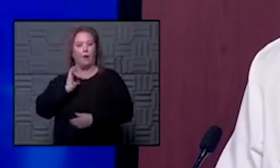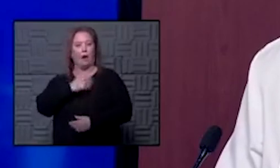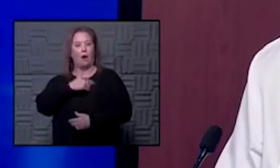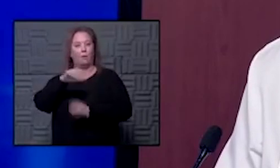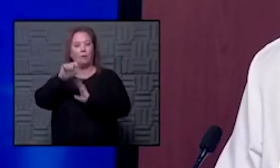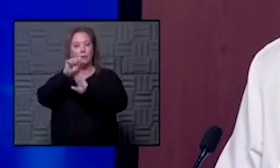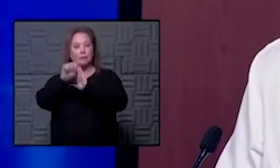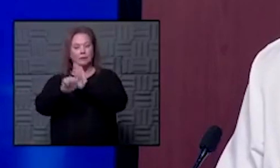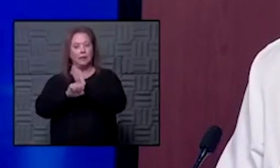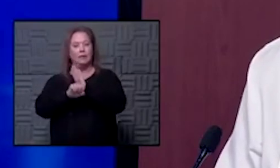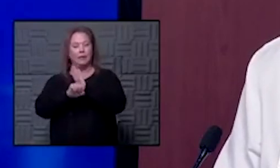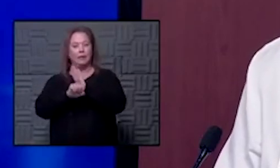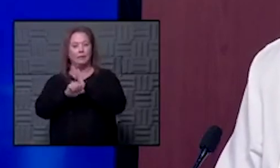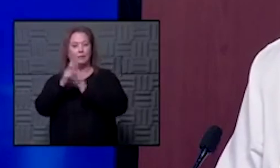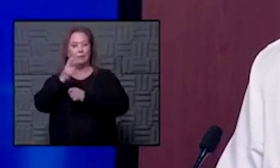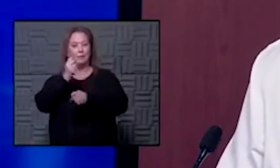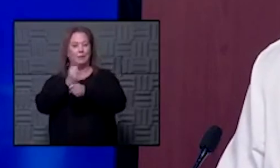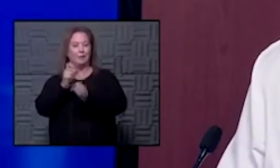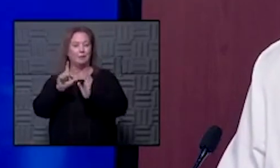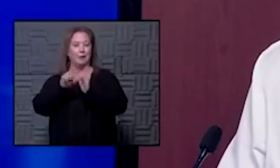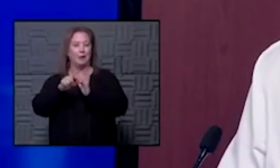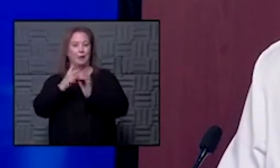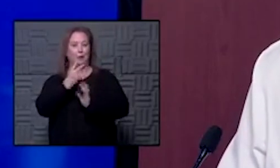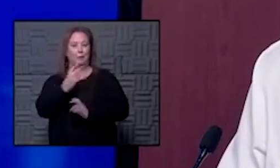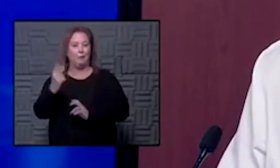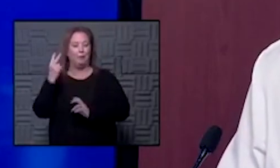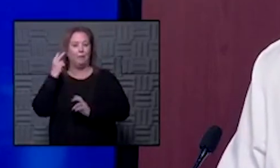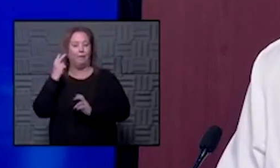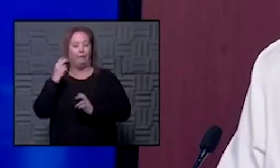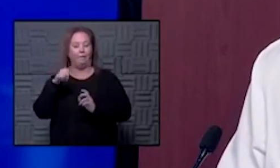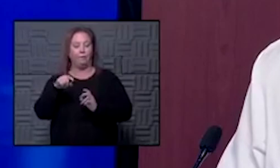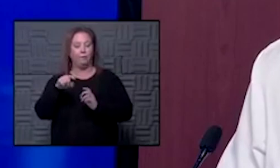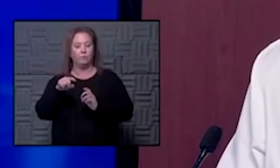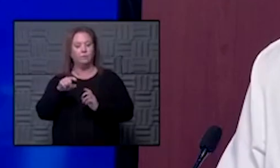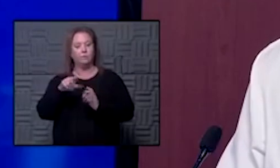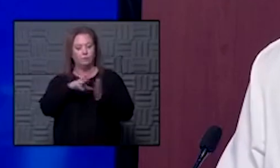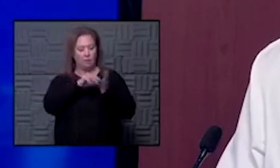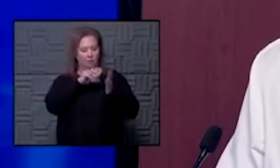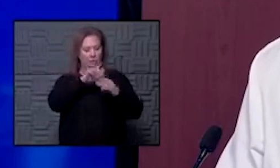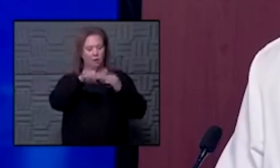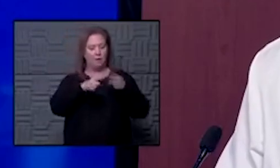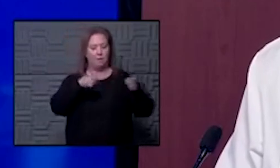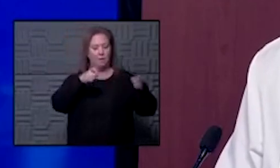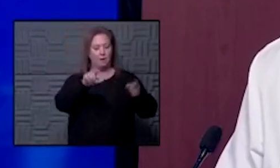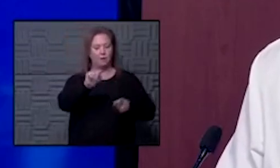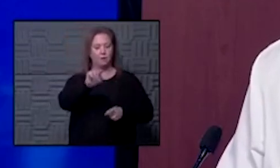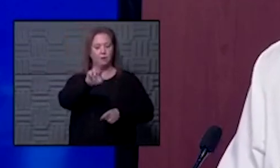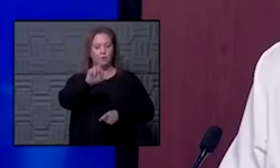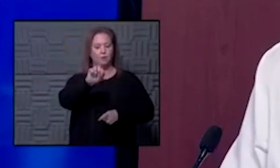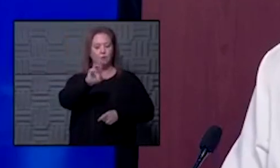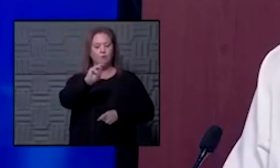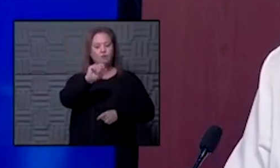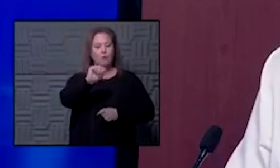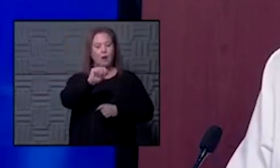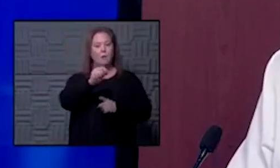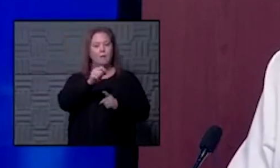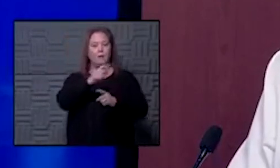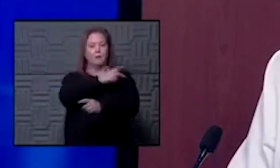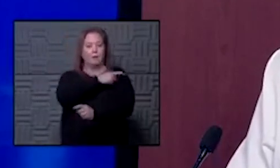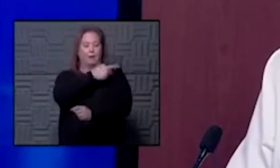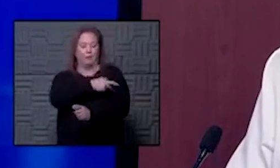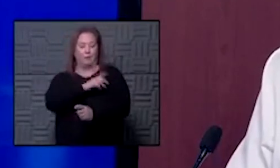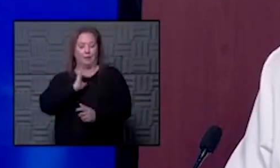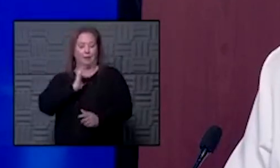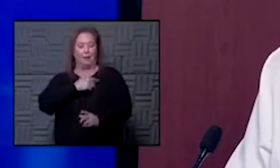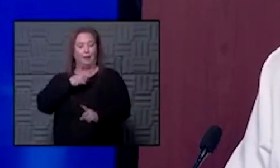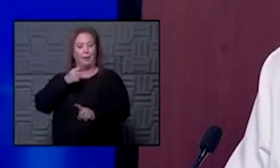for our area two years from now when we look back on all this we will find there are things that we learn about managing trauma patients um and the impact this has had